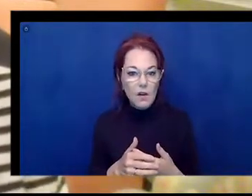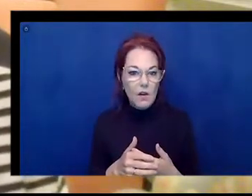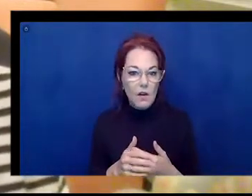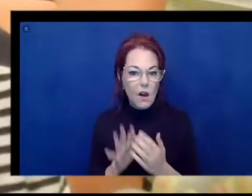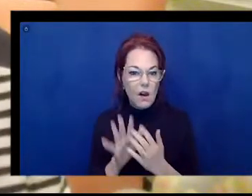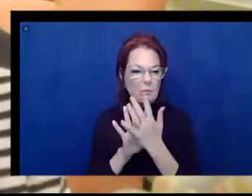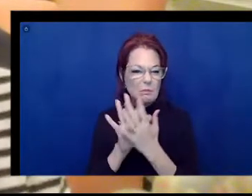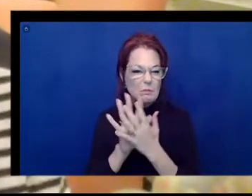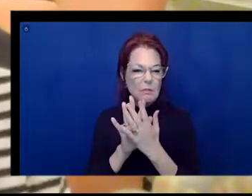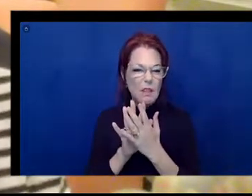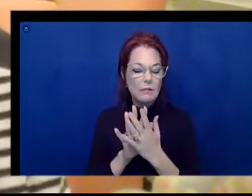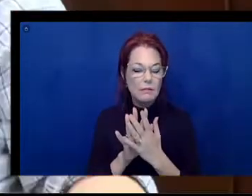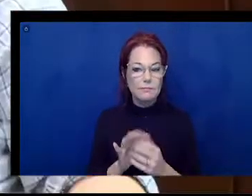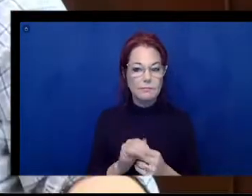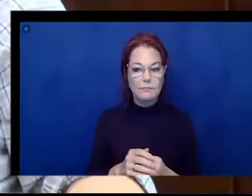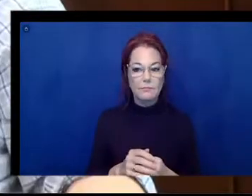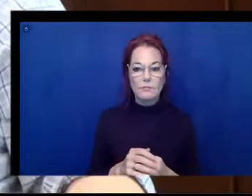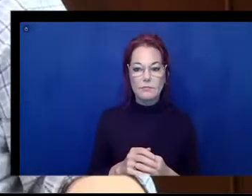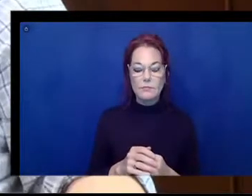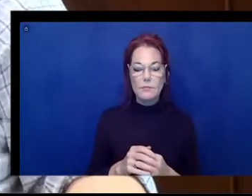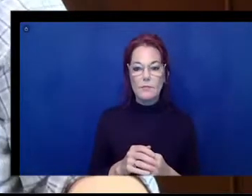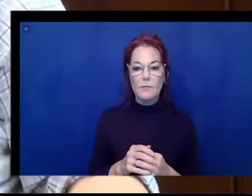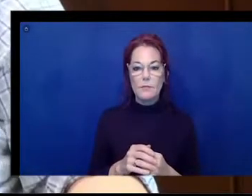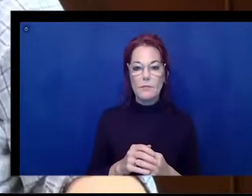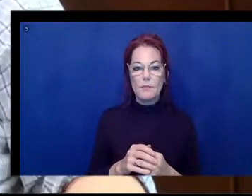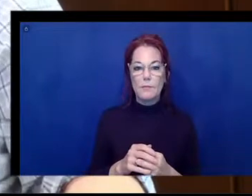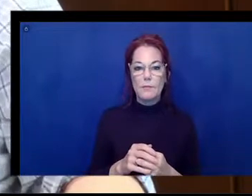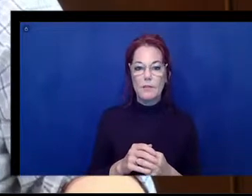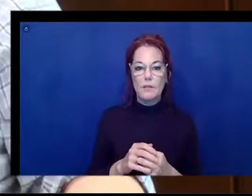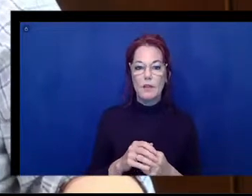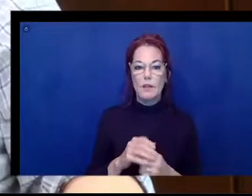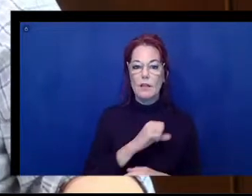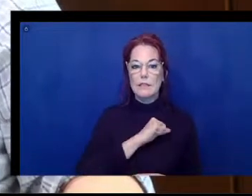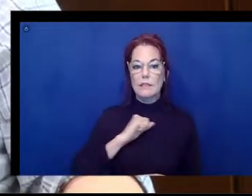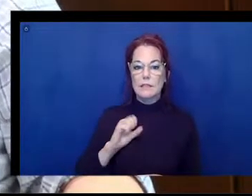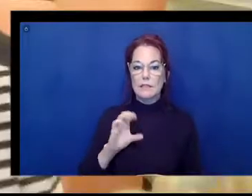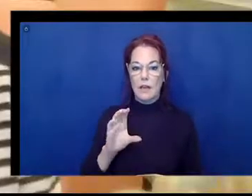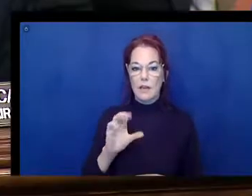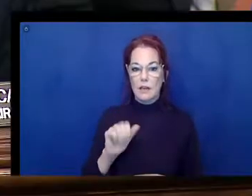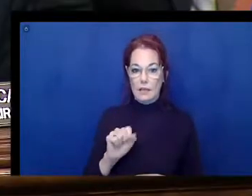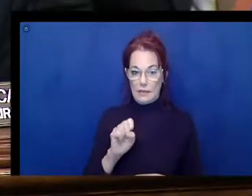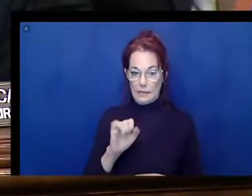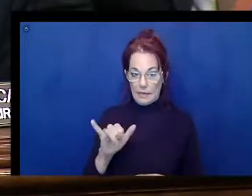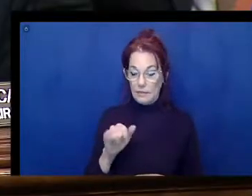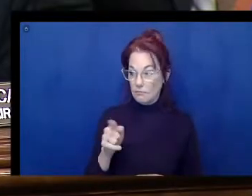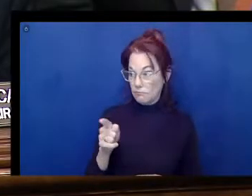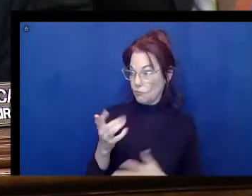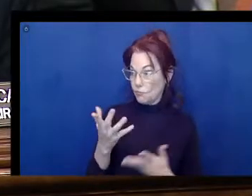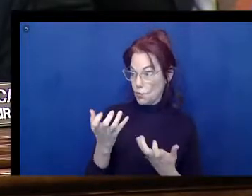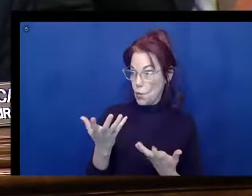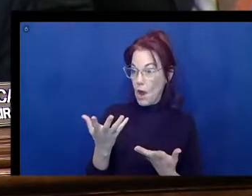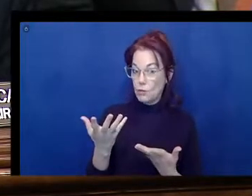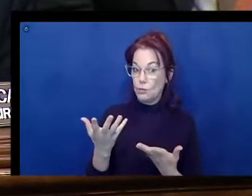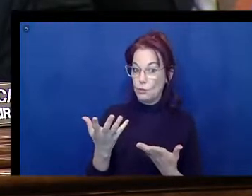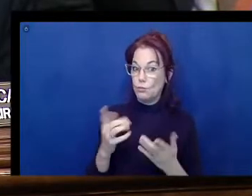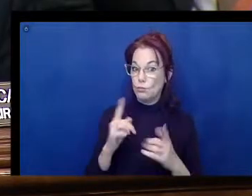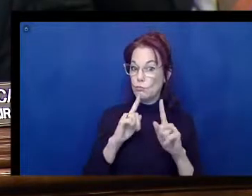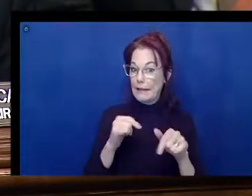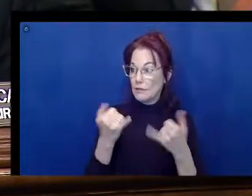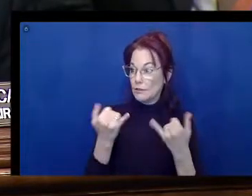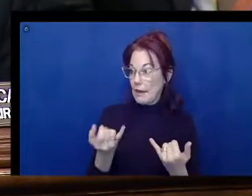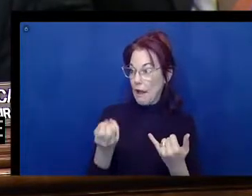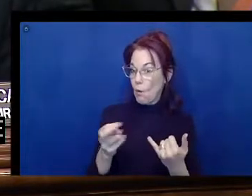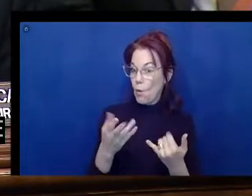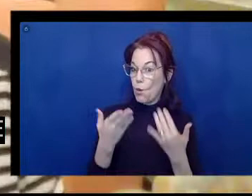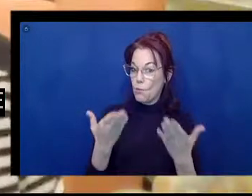Okay. Mr. Holmquist, if you want to, you can provide an answer in writing, or if you want an answer now, what's your preference?